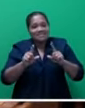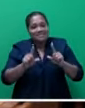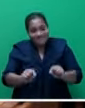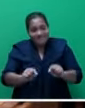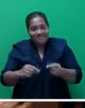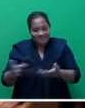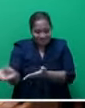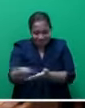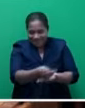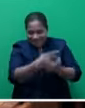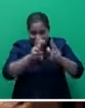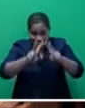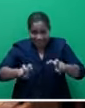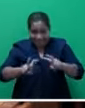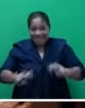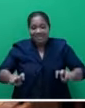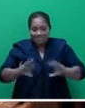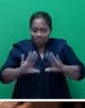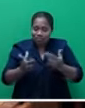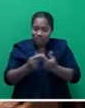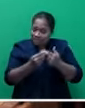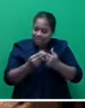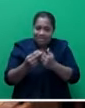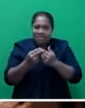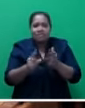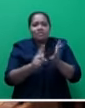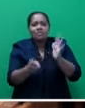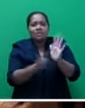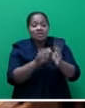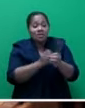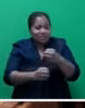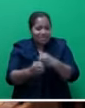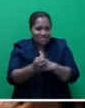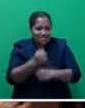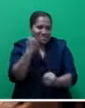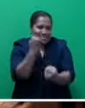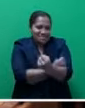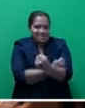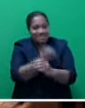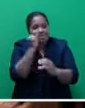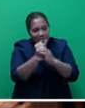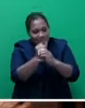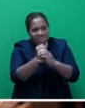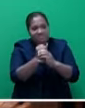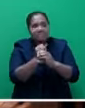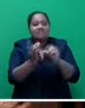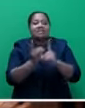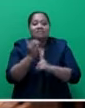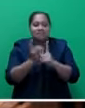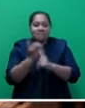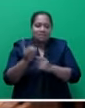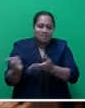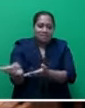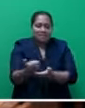survey together with the UNODC, the UN Office on Drug and Crime, and the development of a database to